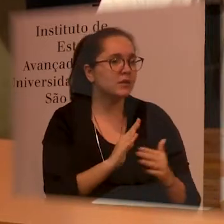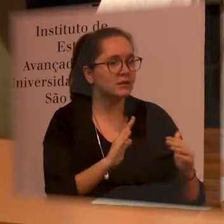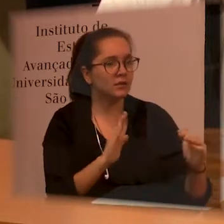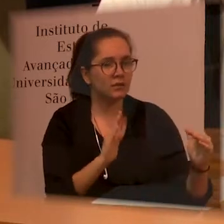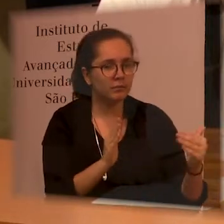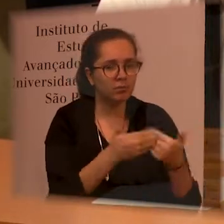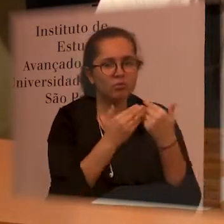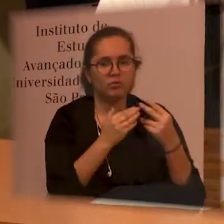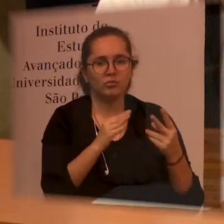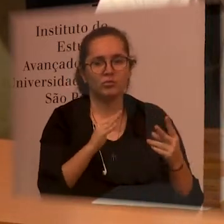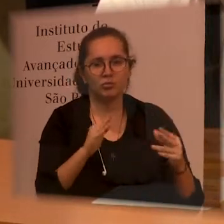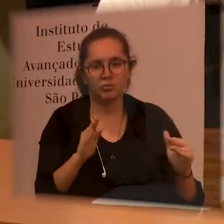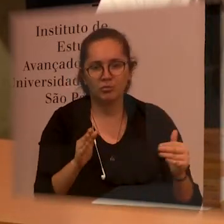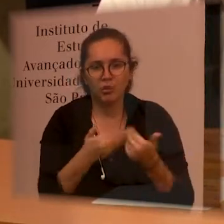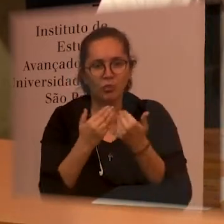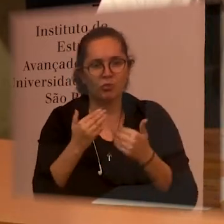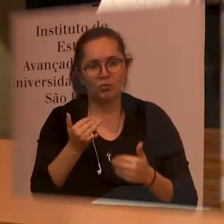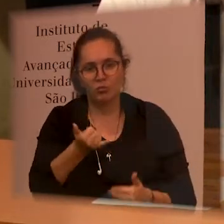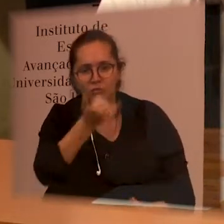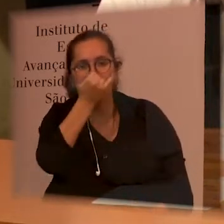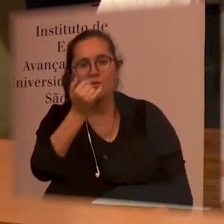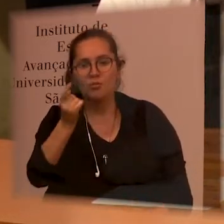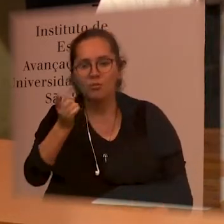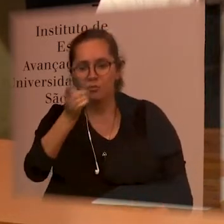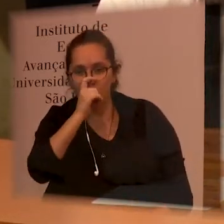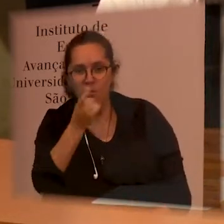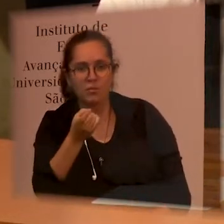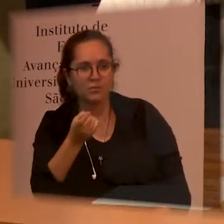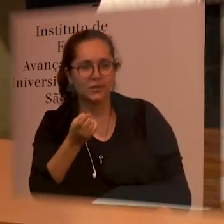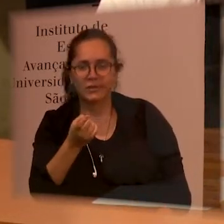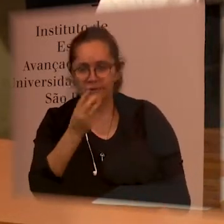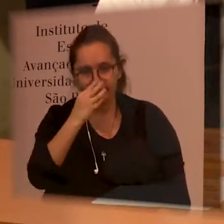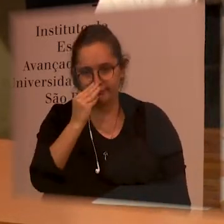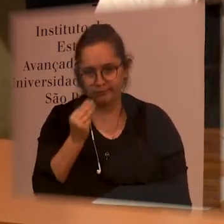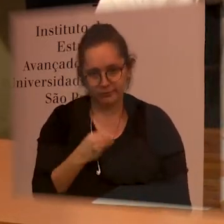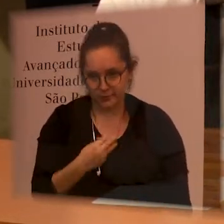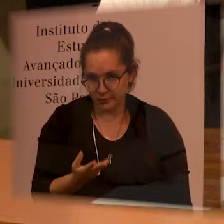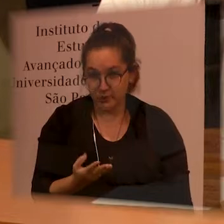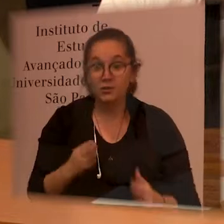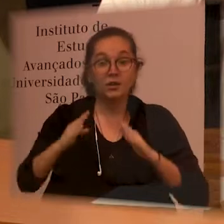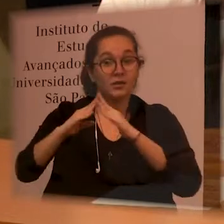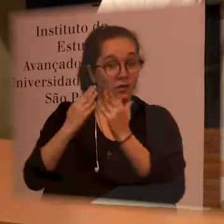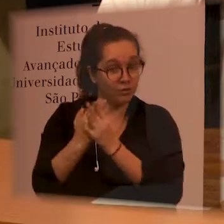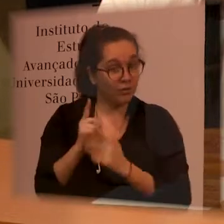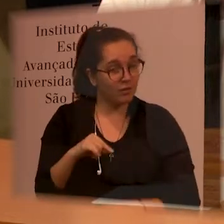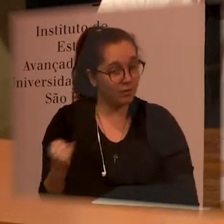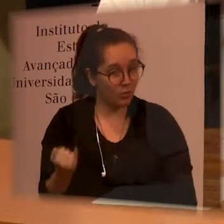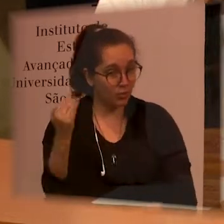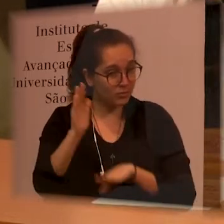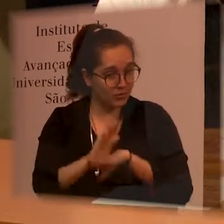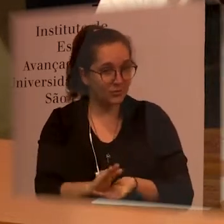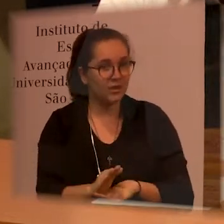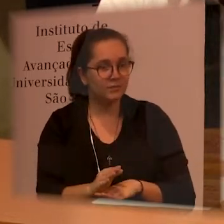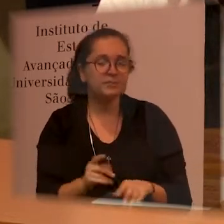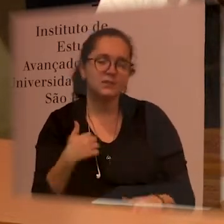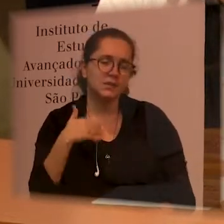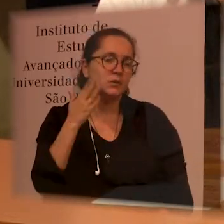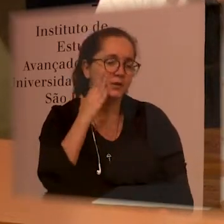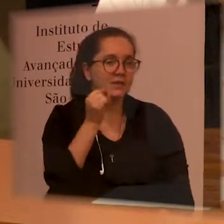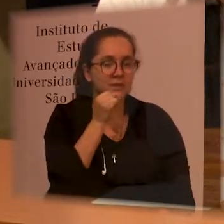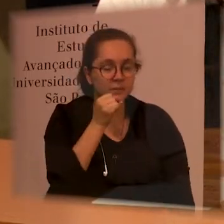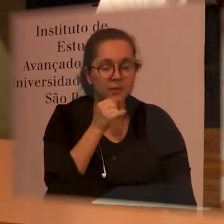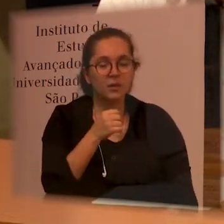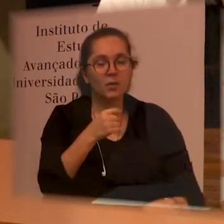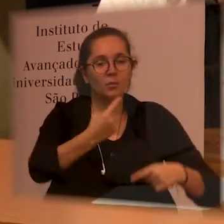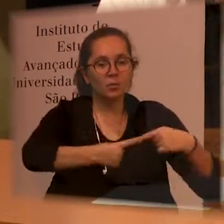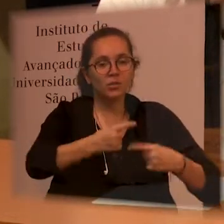if a person with disabilities faces so many obstacles then this person